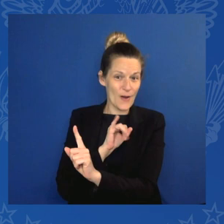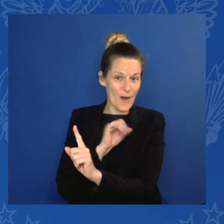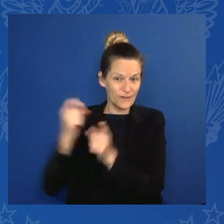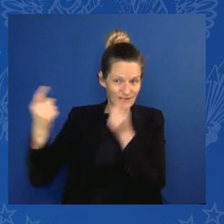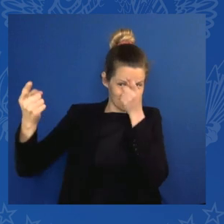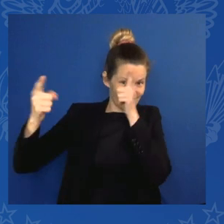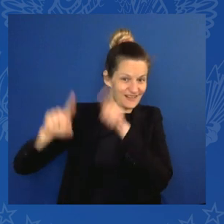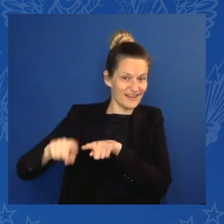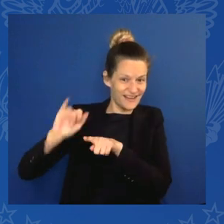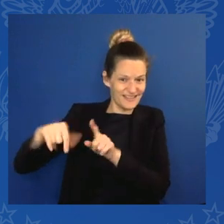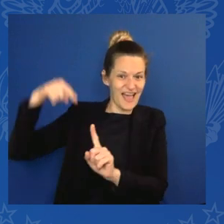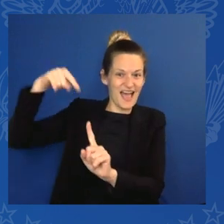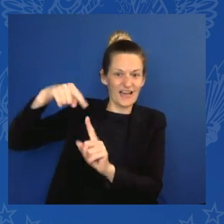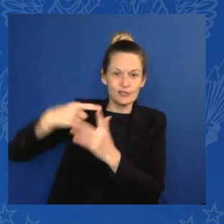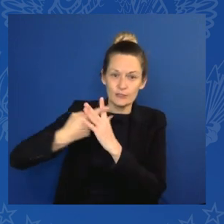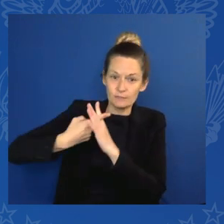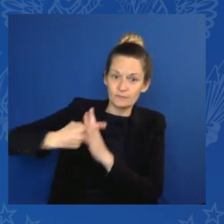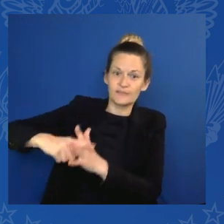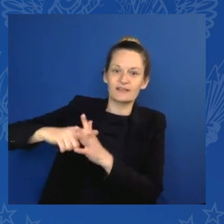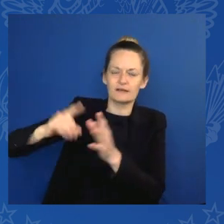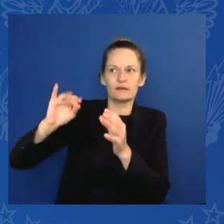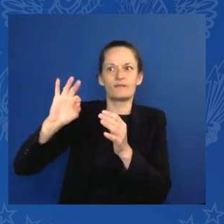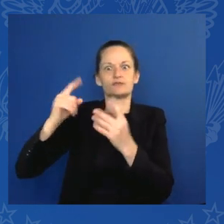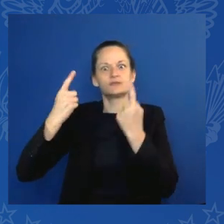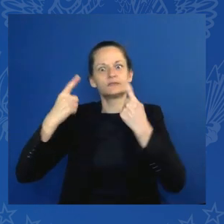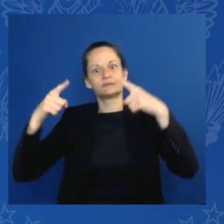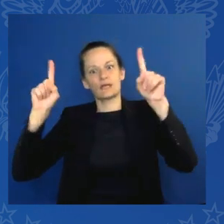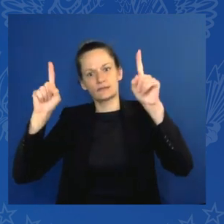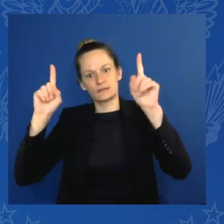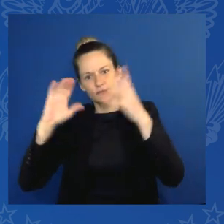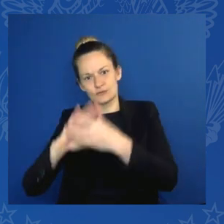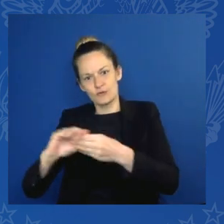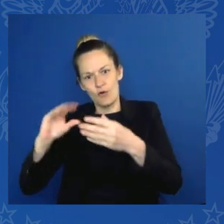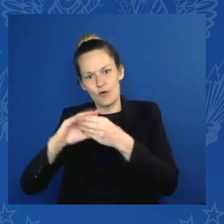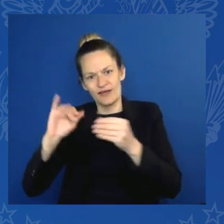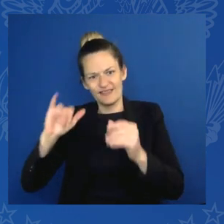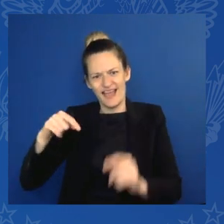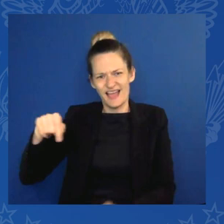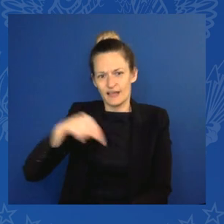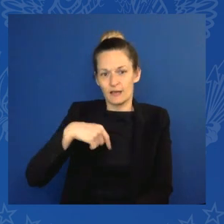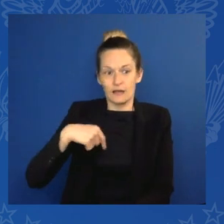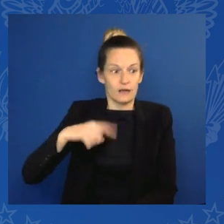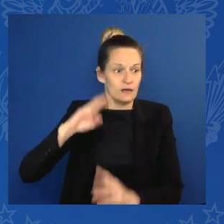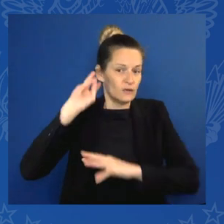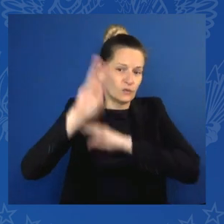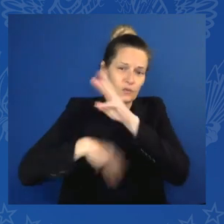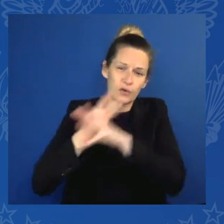the Partnership for Global Infrastructure and Investment is all about. So now, what should we do?